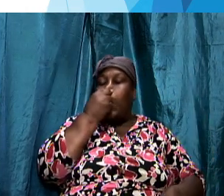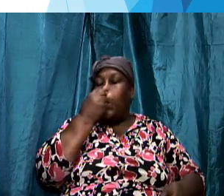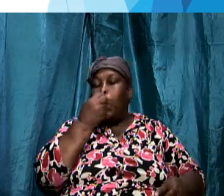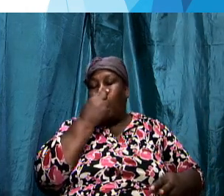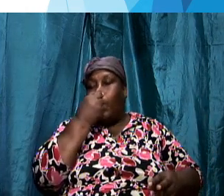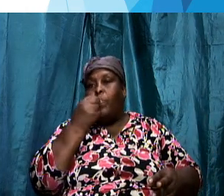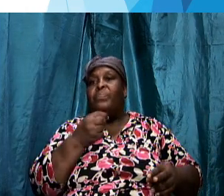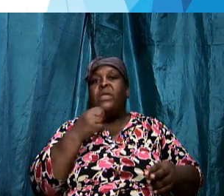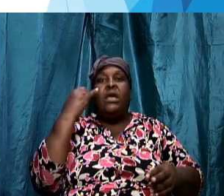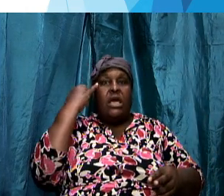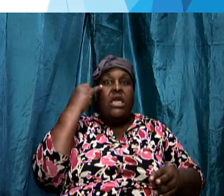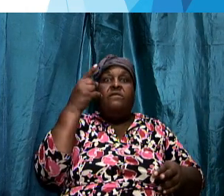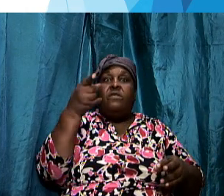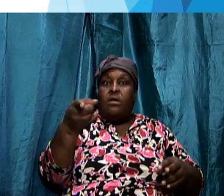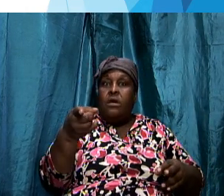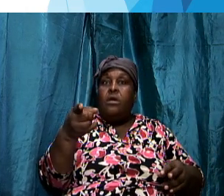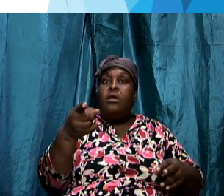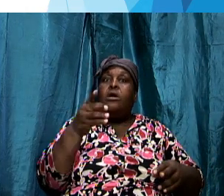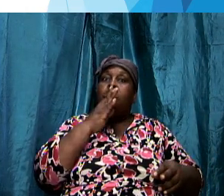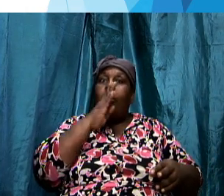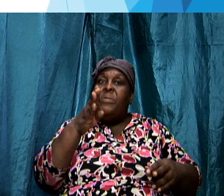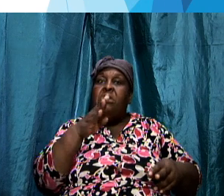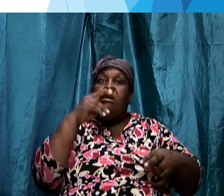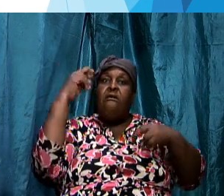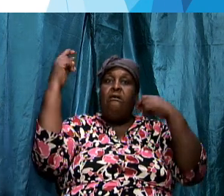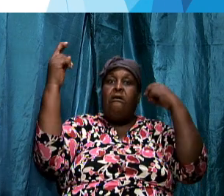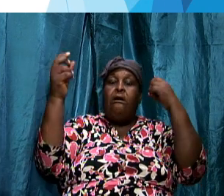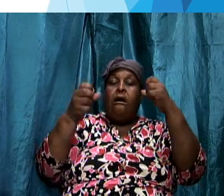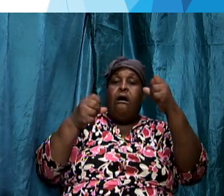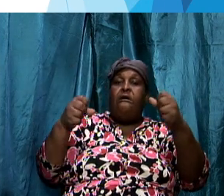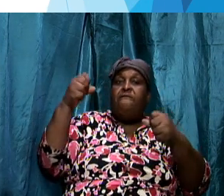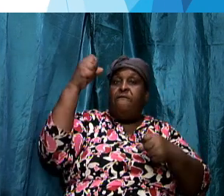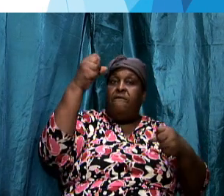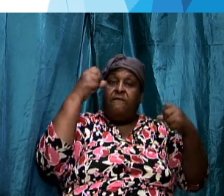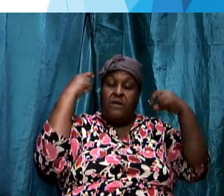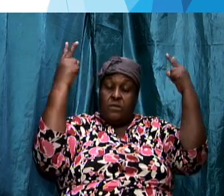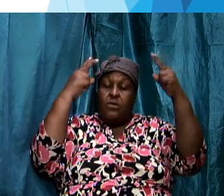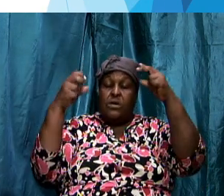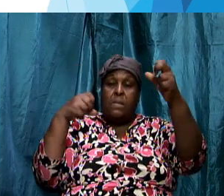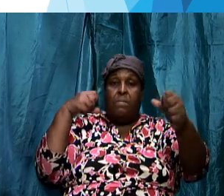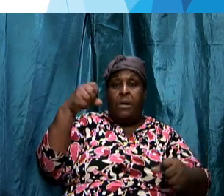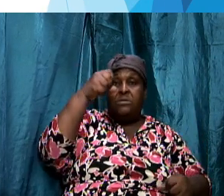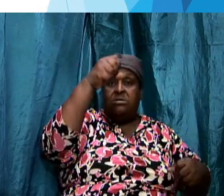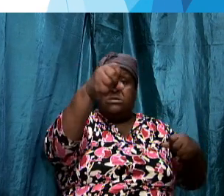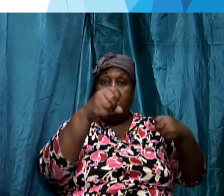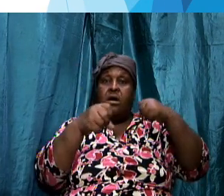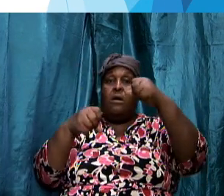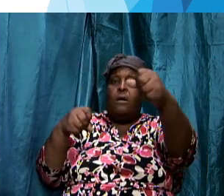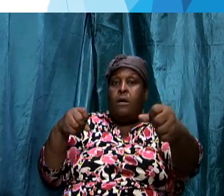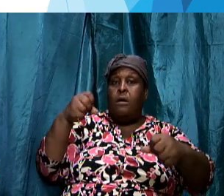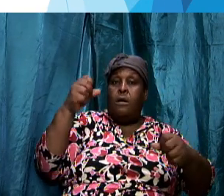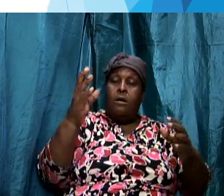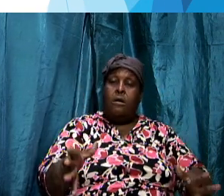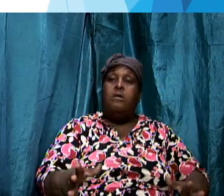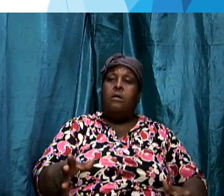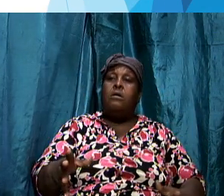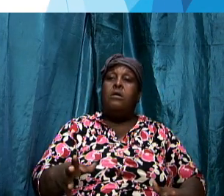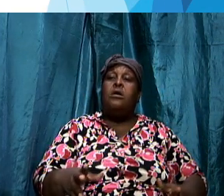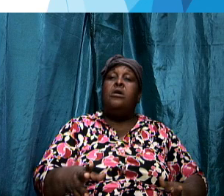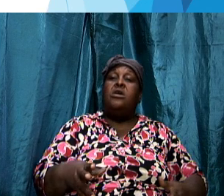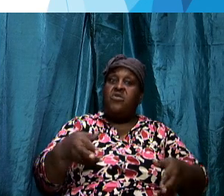to be a victorious boxer he obtained that victory through the other his